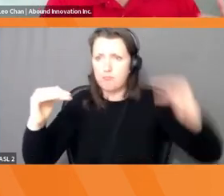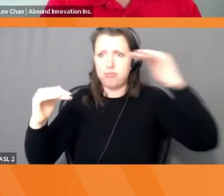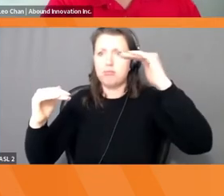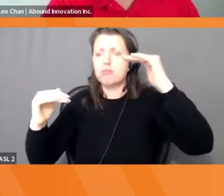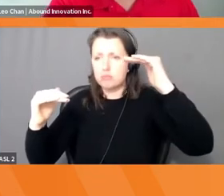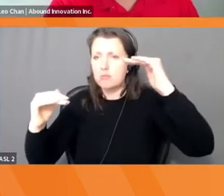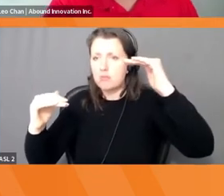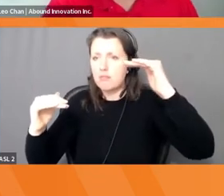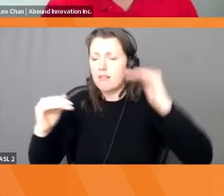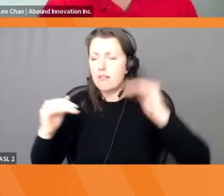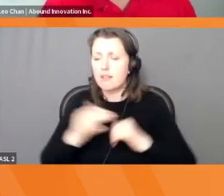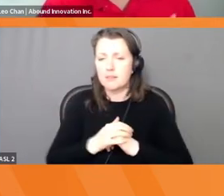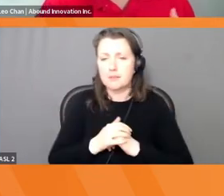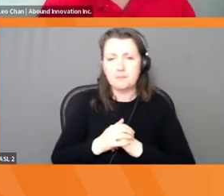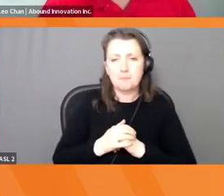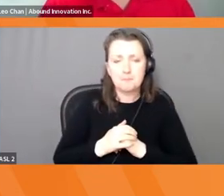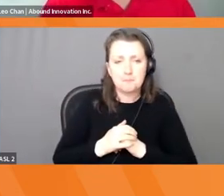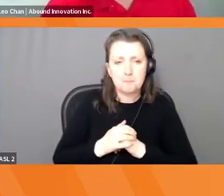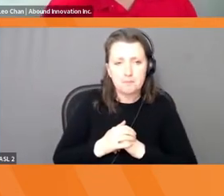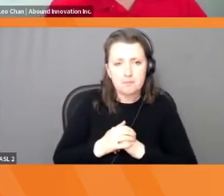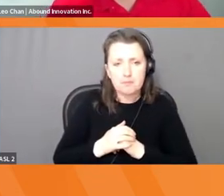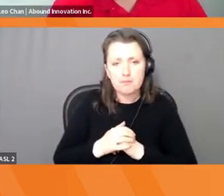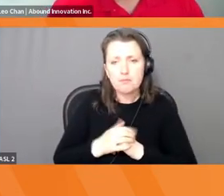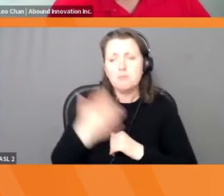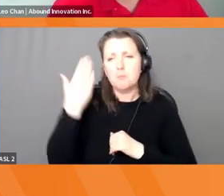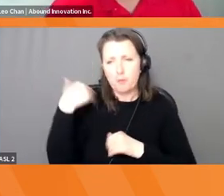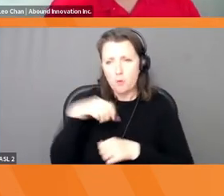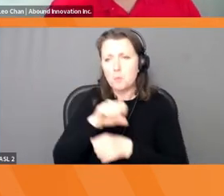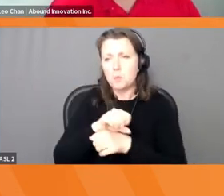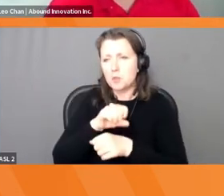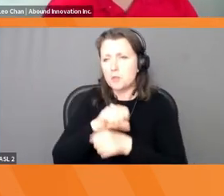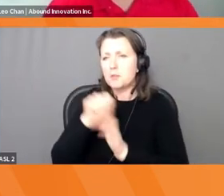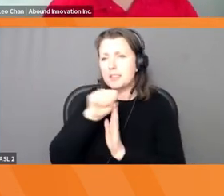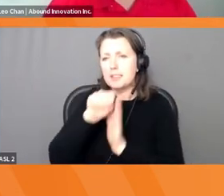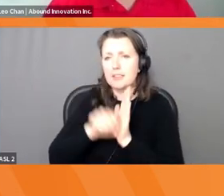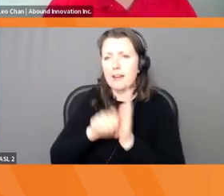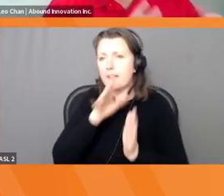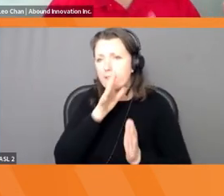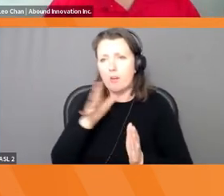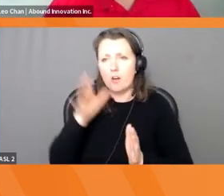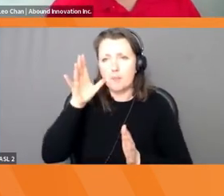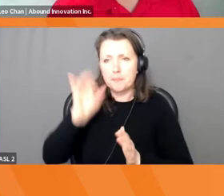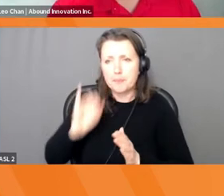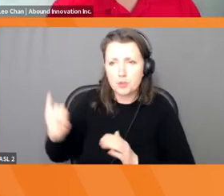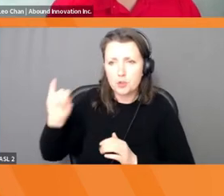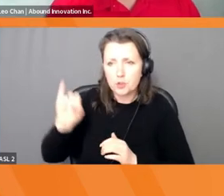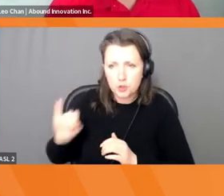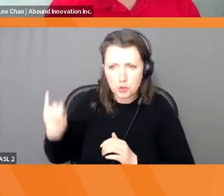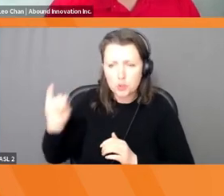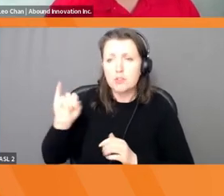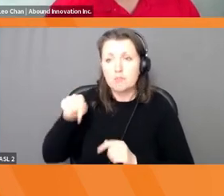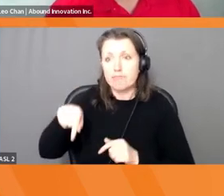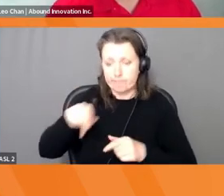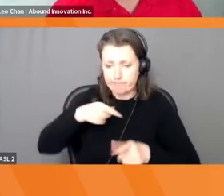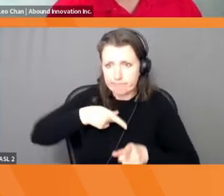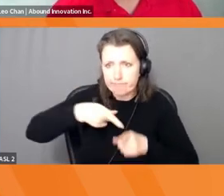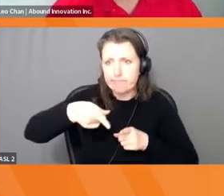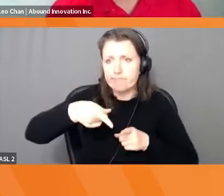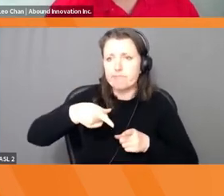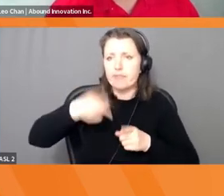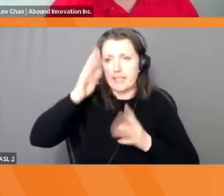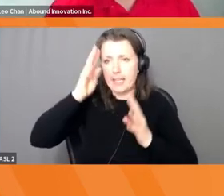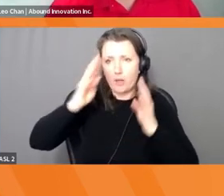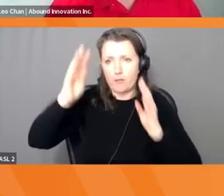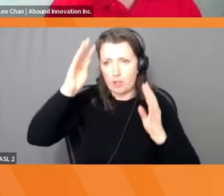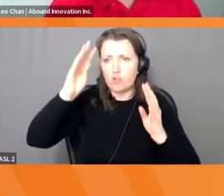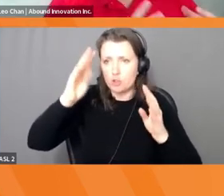innovation helps you stay relevant. I worked for State Farm Insurance many, many moons ago, and I was in the innovation space. And it was really interesting,